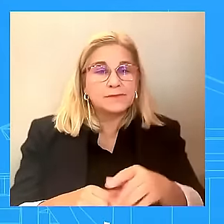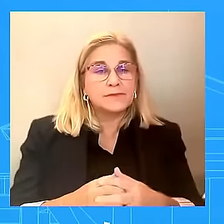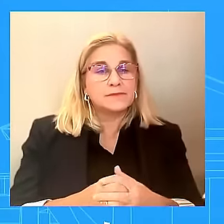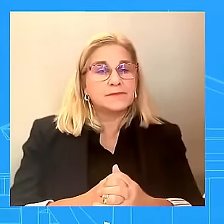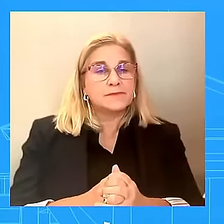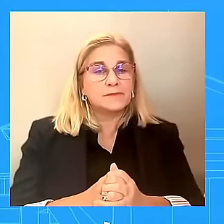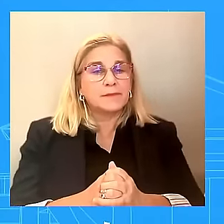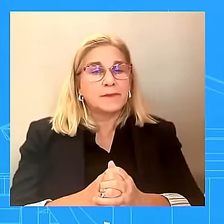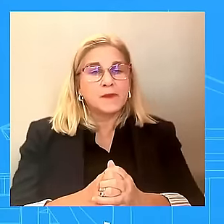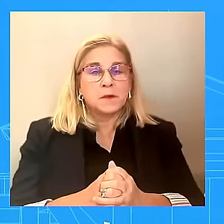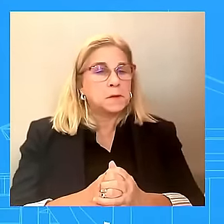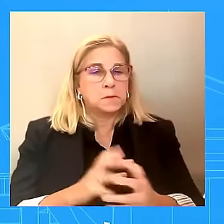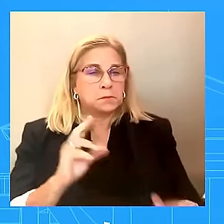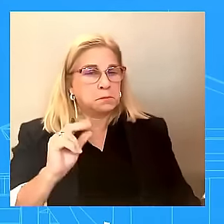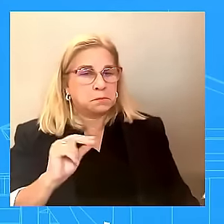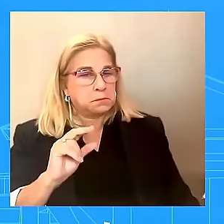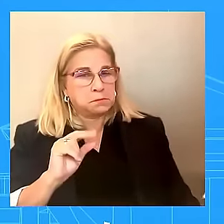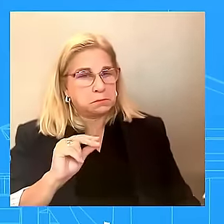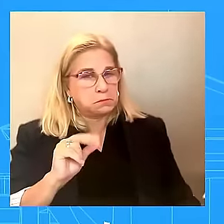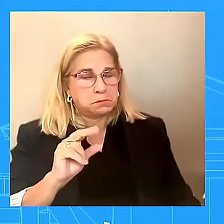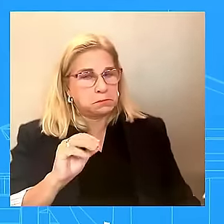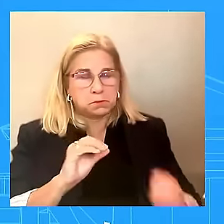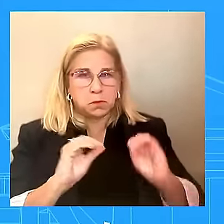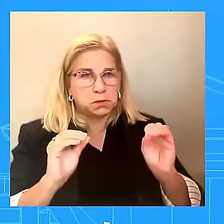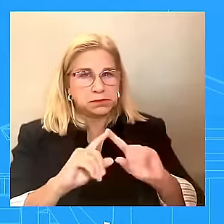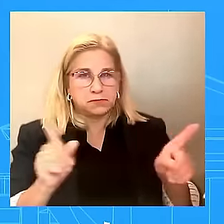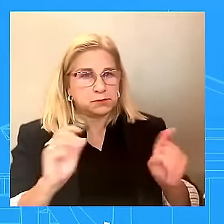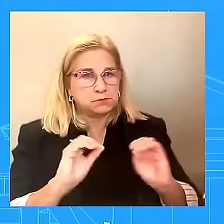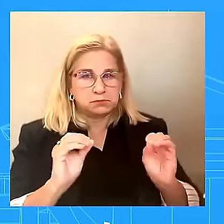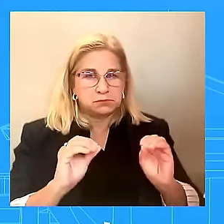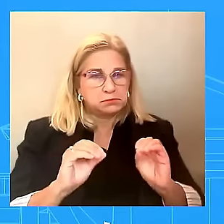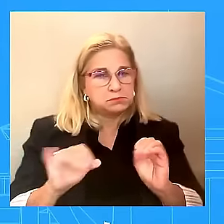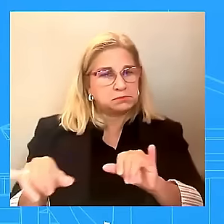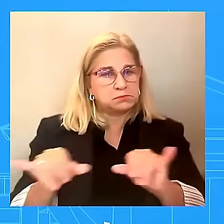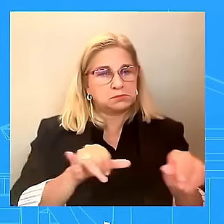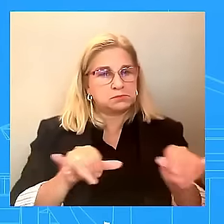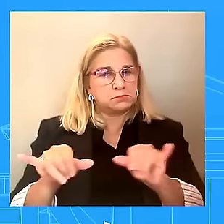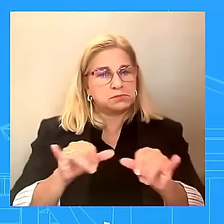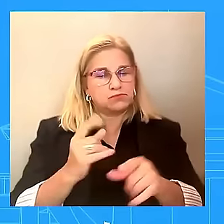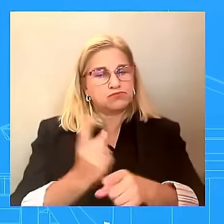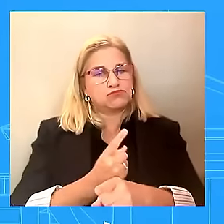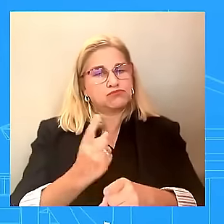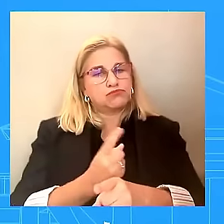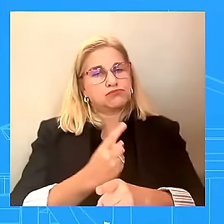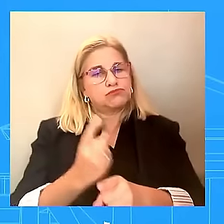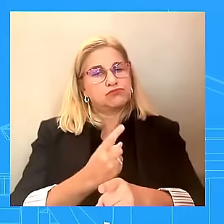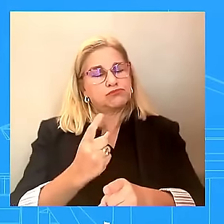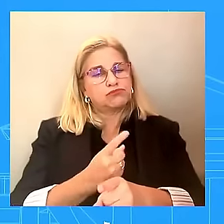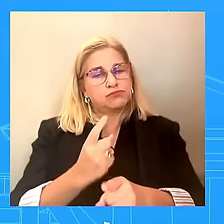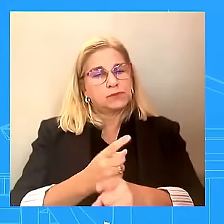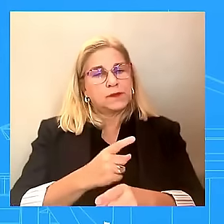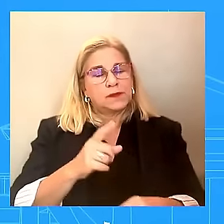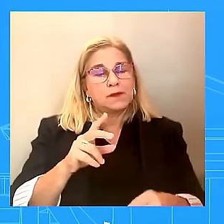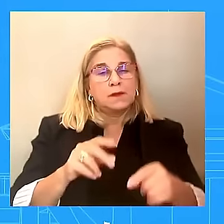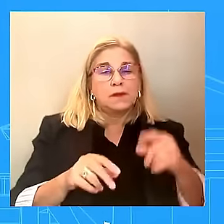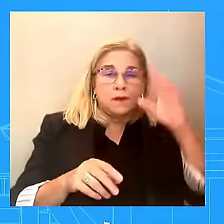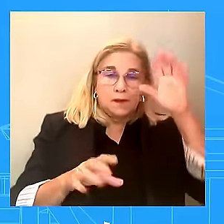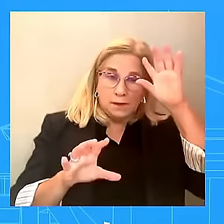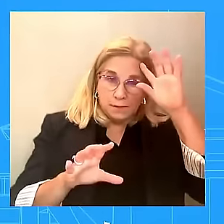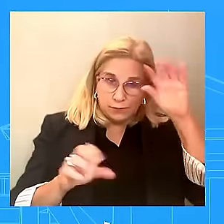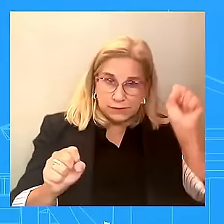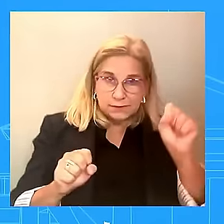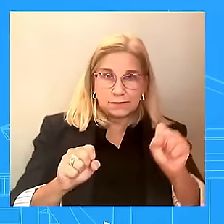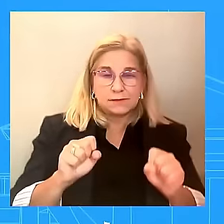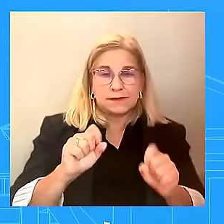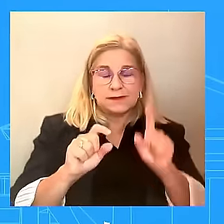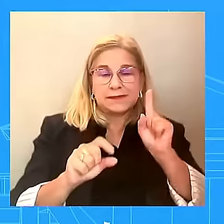The Vice President has met with President Zelensky separately many times. Nothing new here. I wouldn't read too much into it. And then